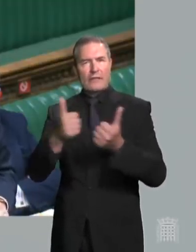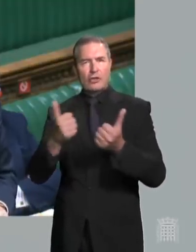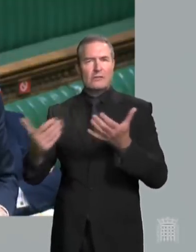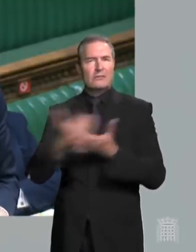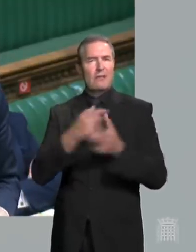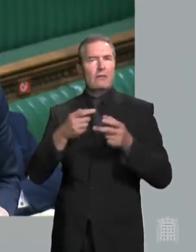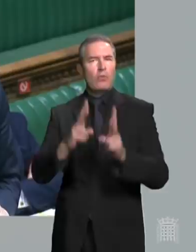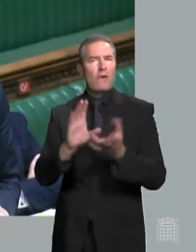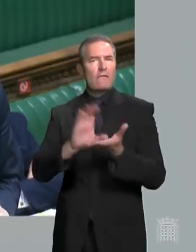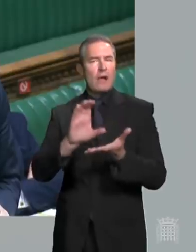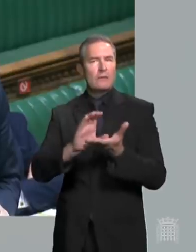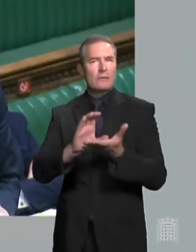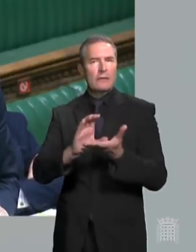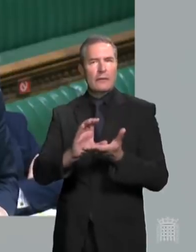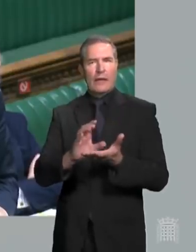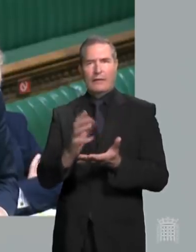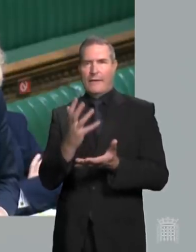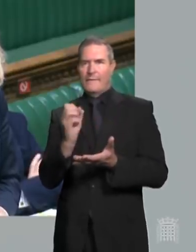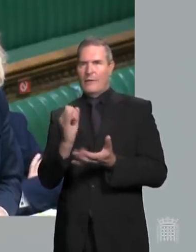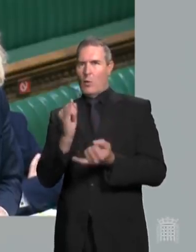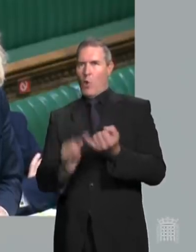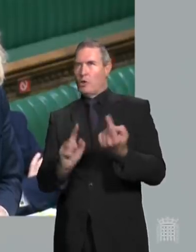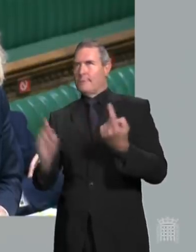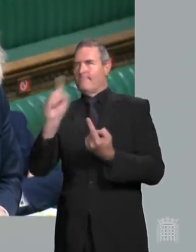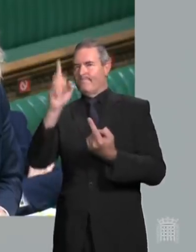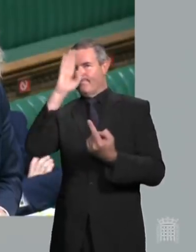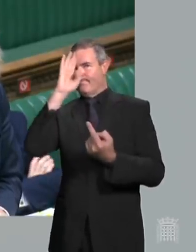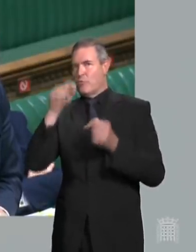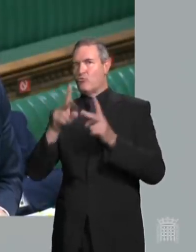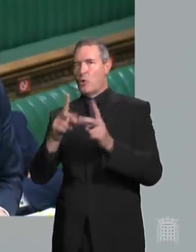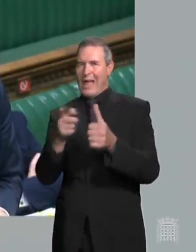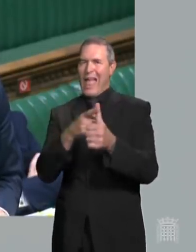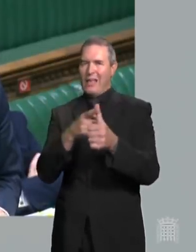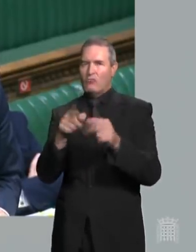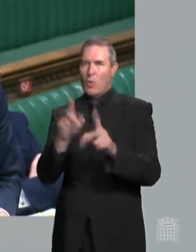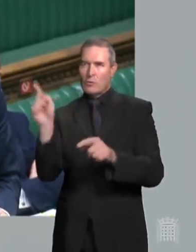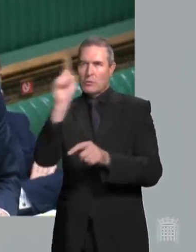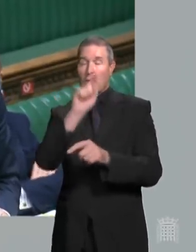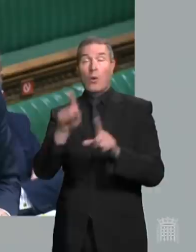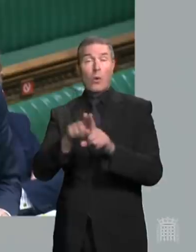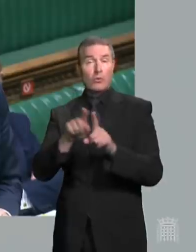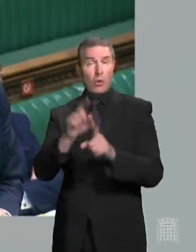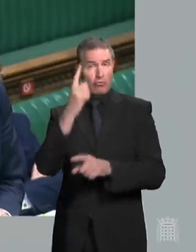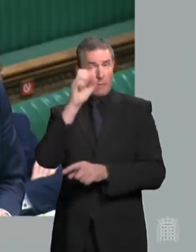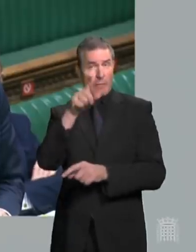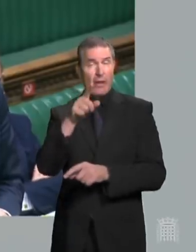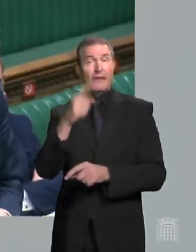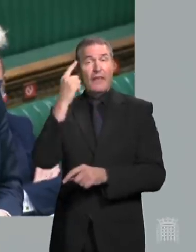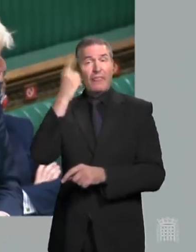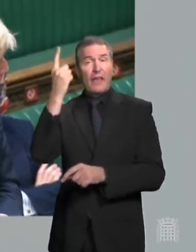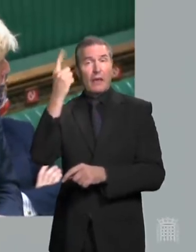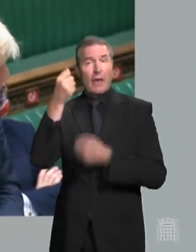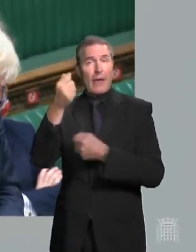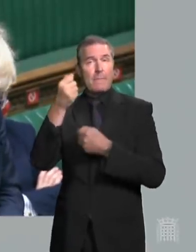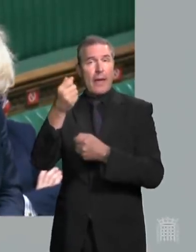Fund to invest in 50 of the most dangerous stretches on A roads and I also draw his attention to the Think campaign